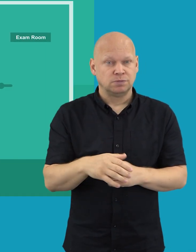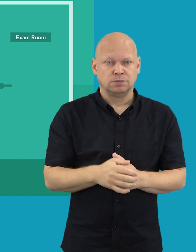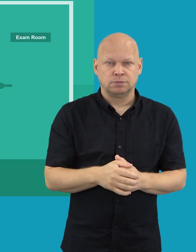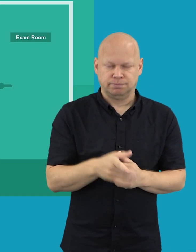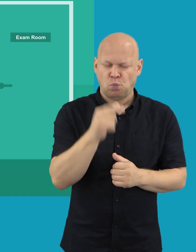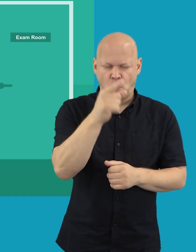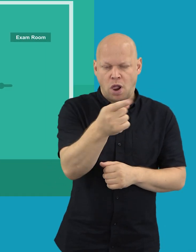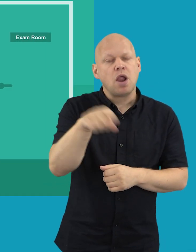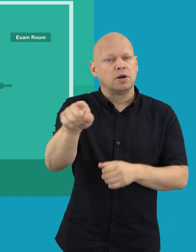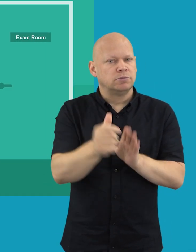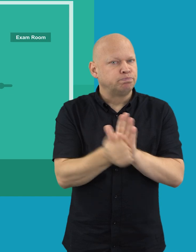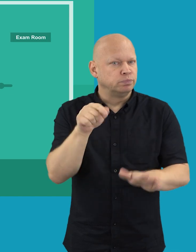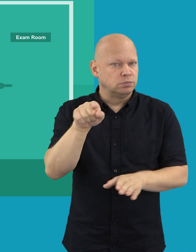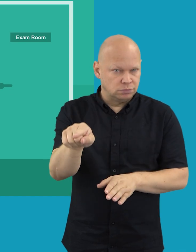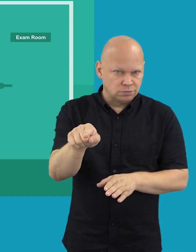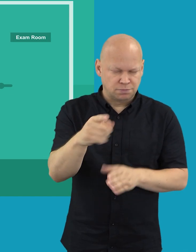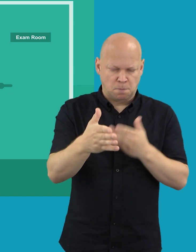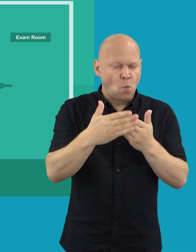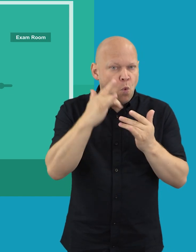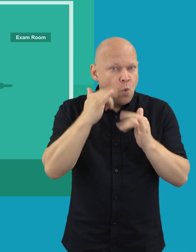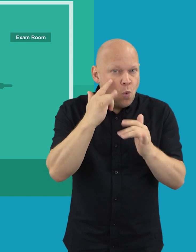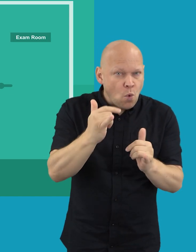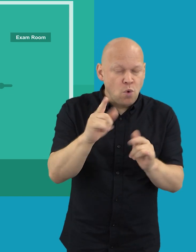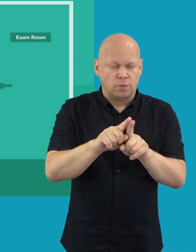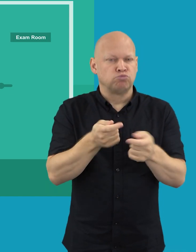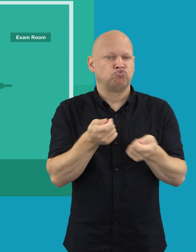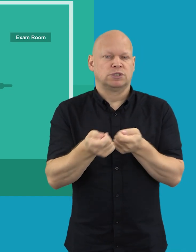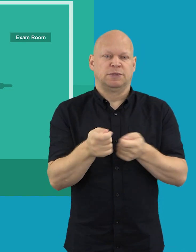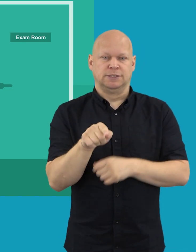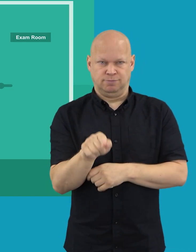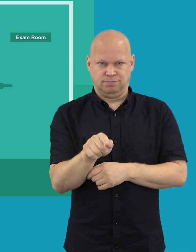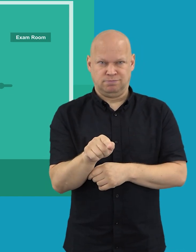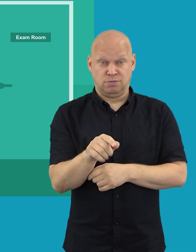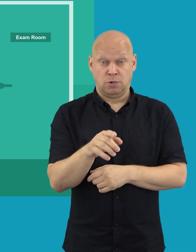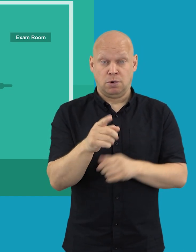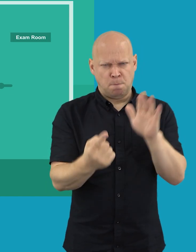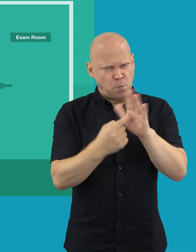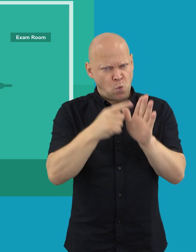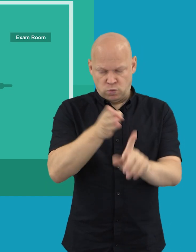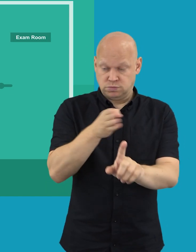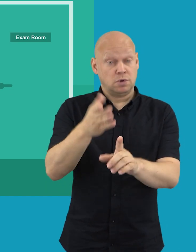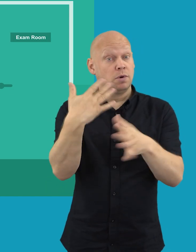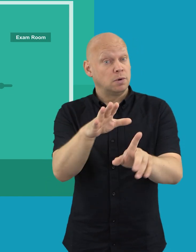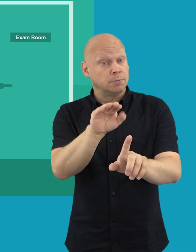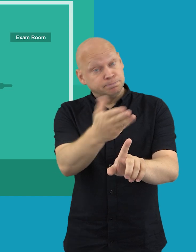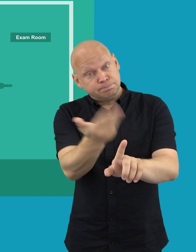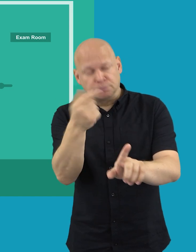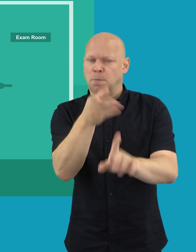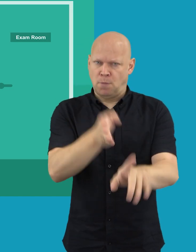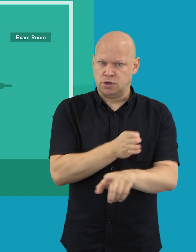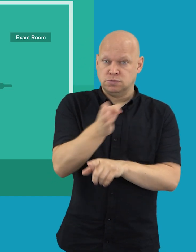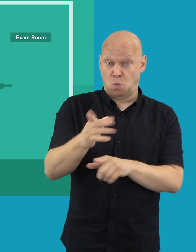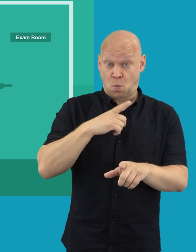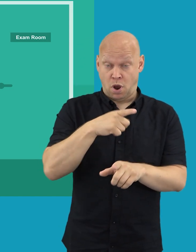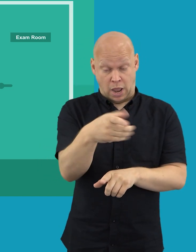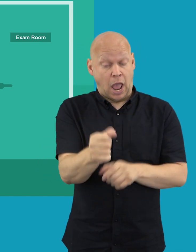You'll be referred to a specialist and offered more tests and treatments. It's important you attend when invited because